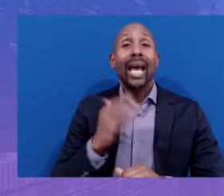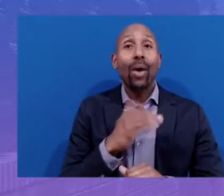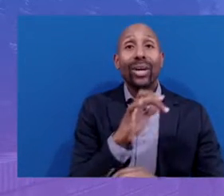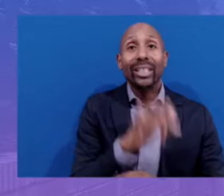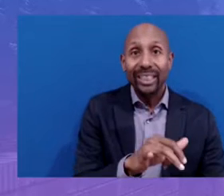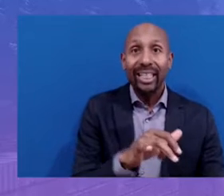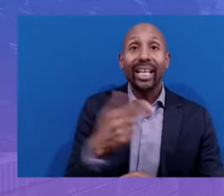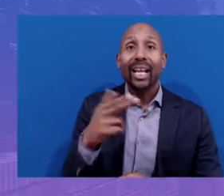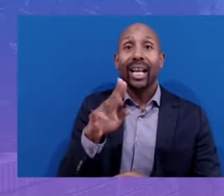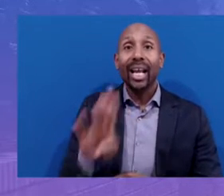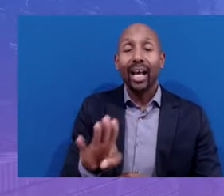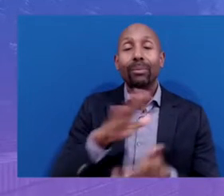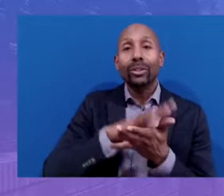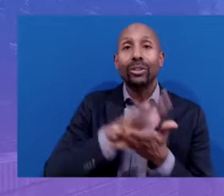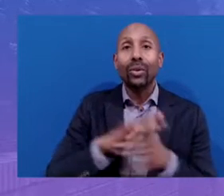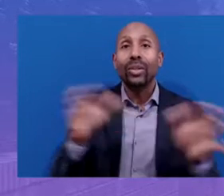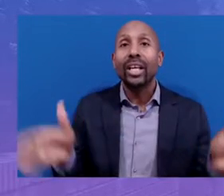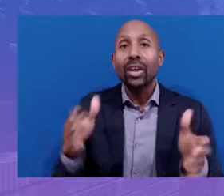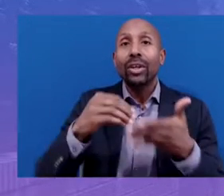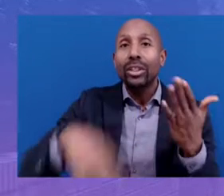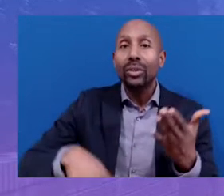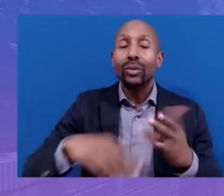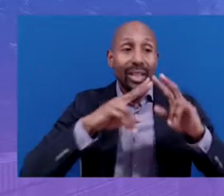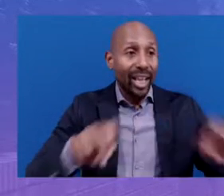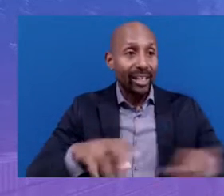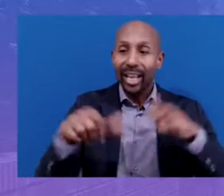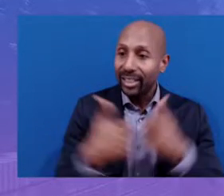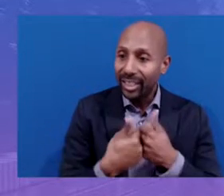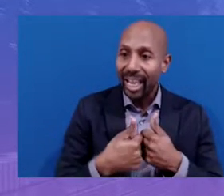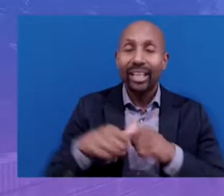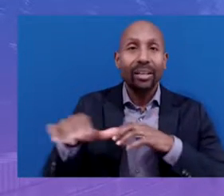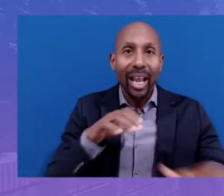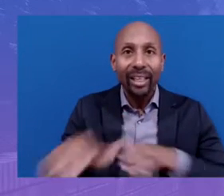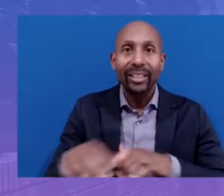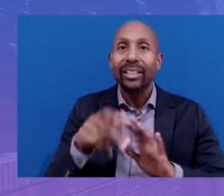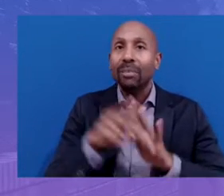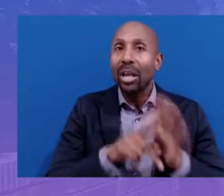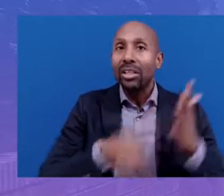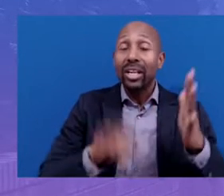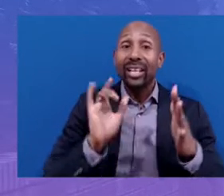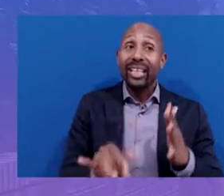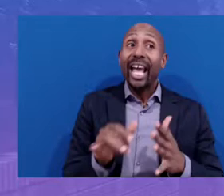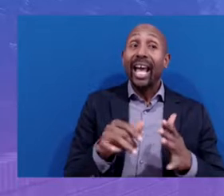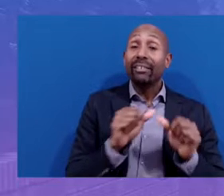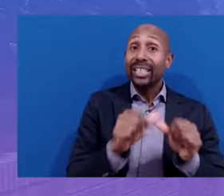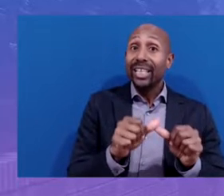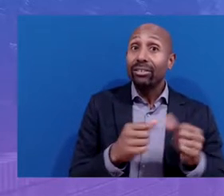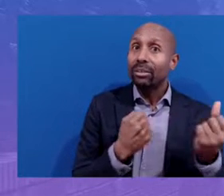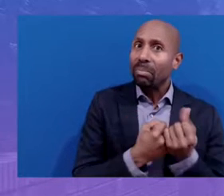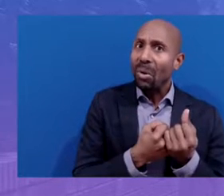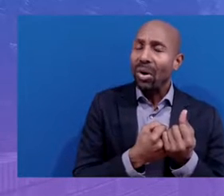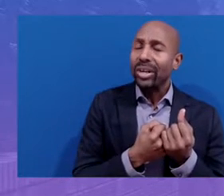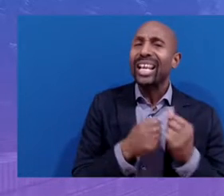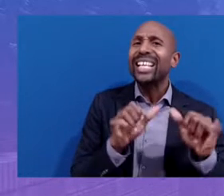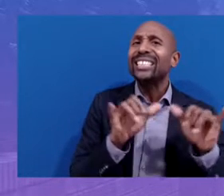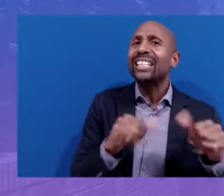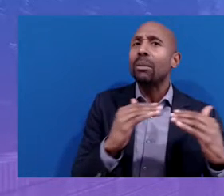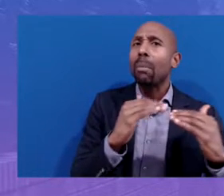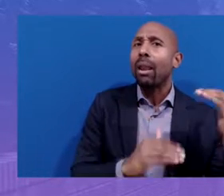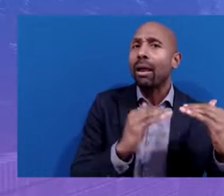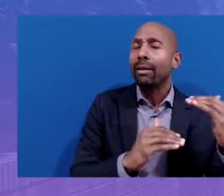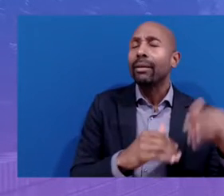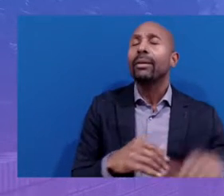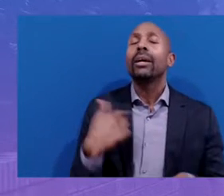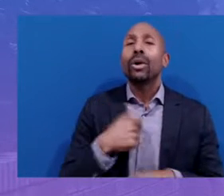to analyze and challenge the practices, policies, and philosophies that perpetuate systemic inequities. That's why we've